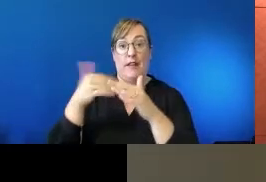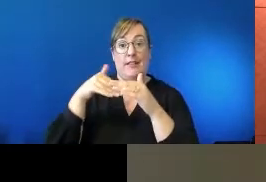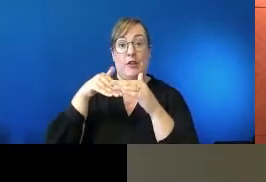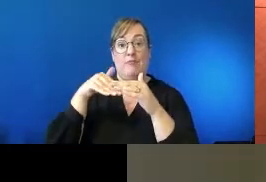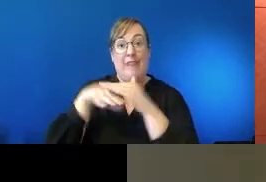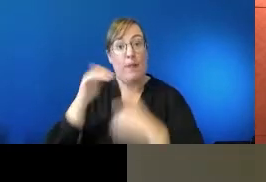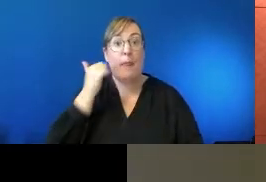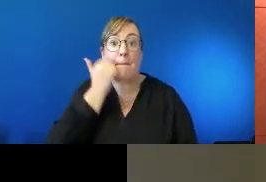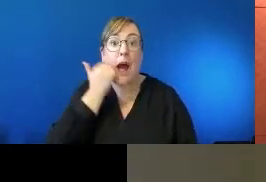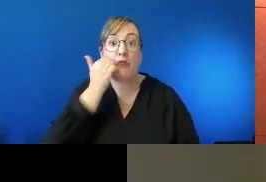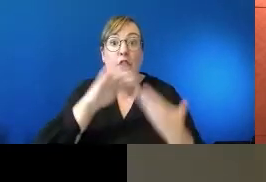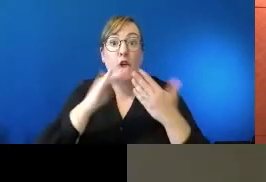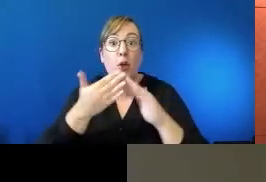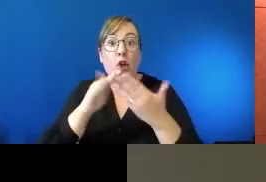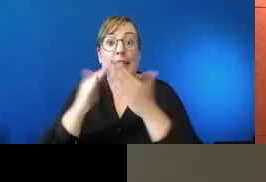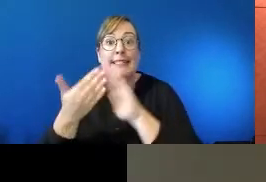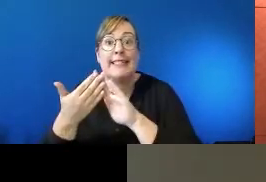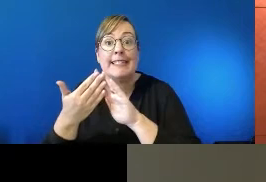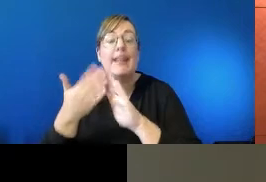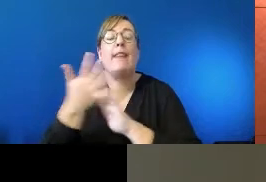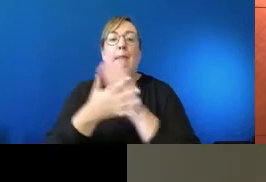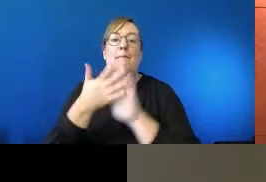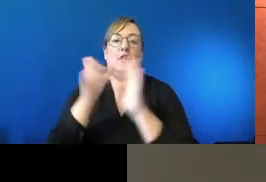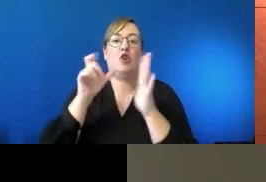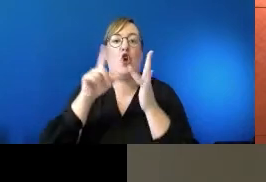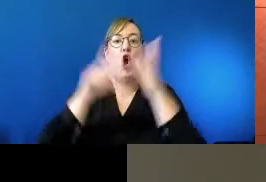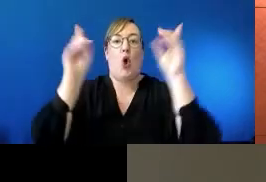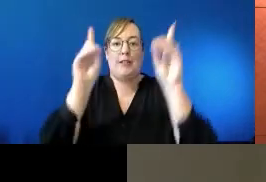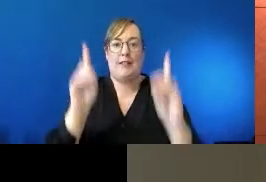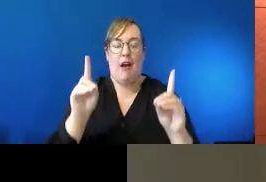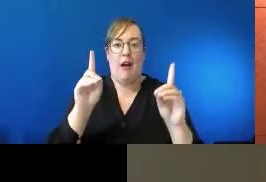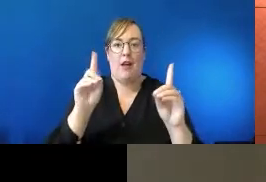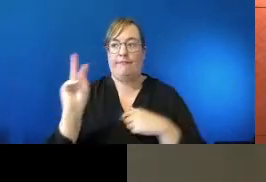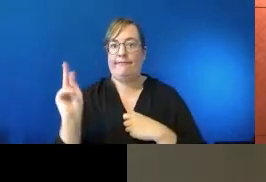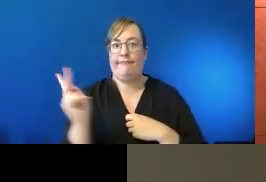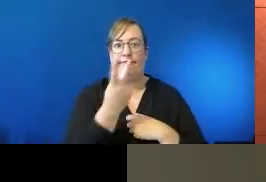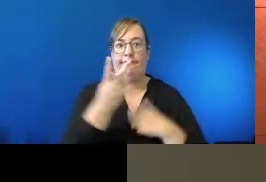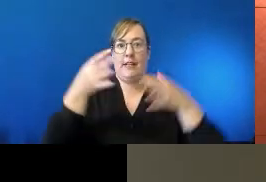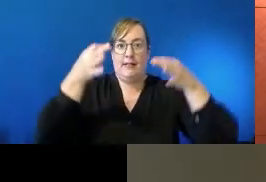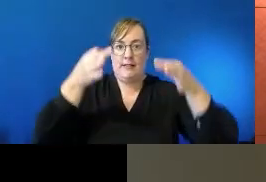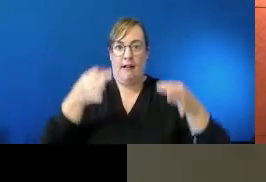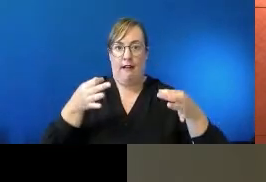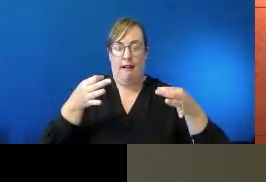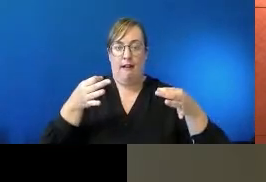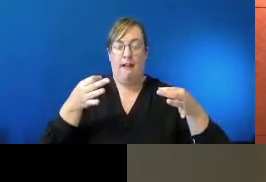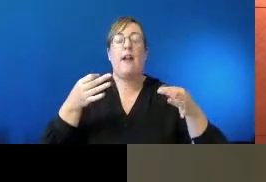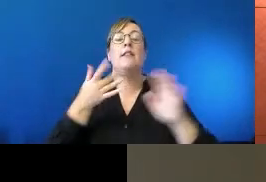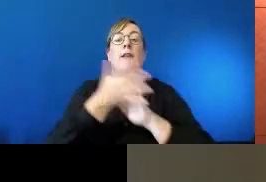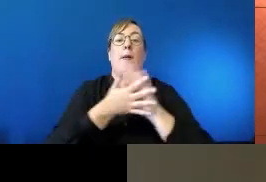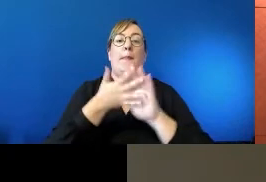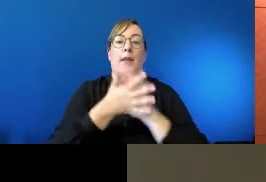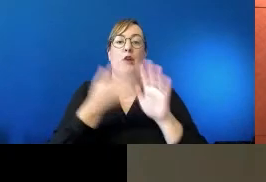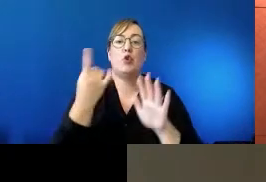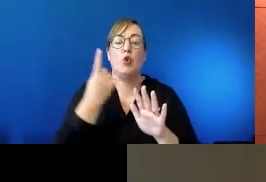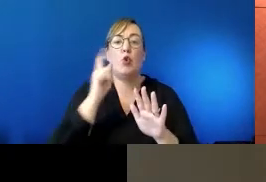moving into in terms of co-design and co-decide, is to create that accountability, uh,